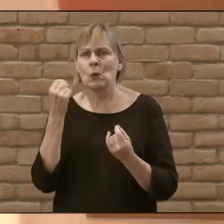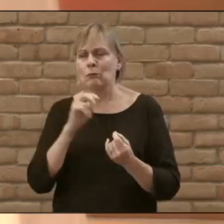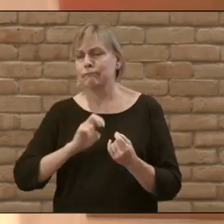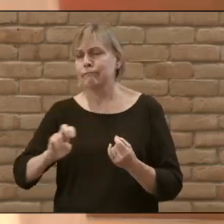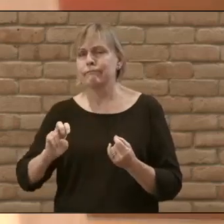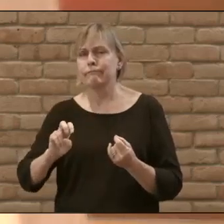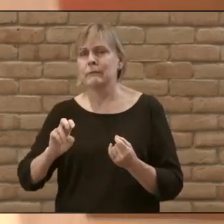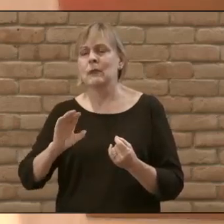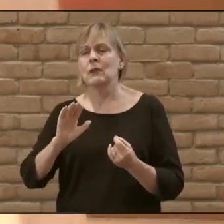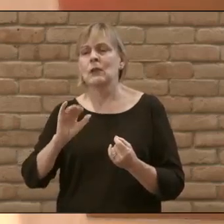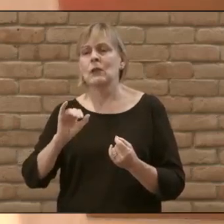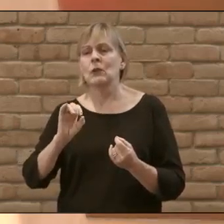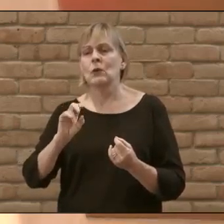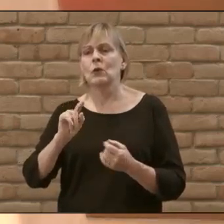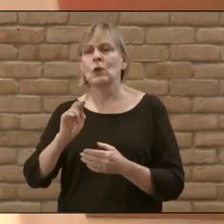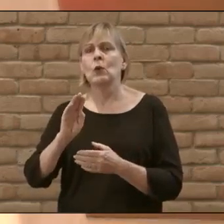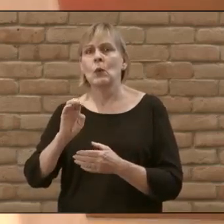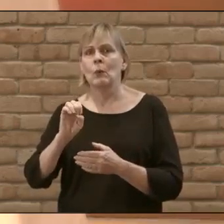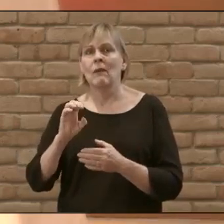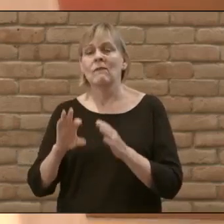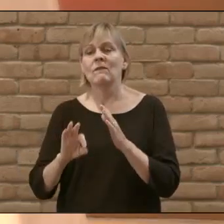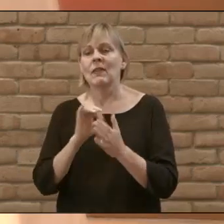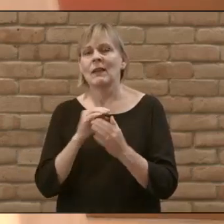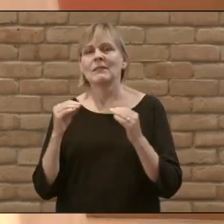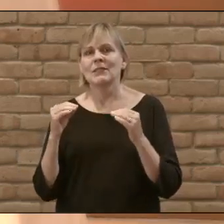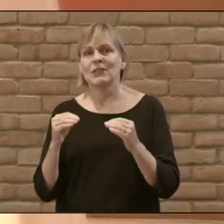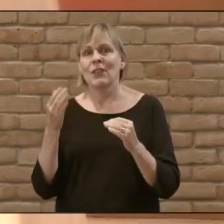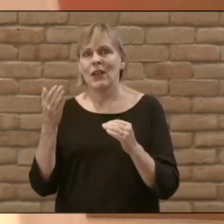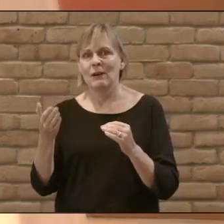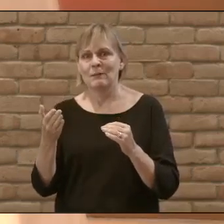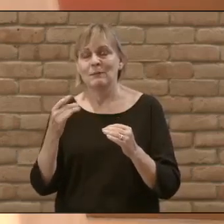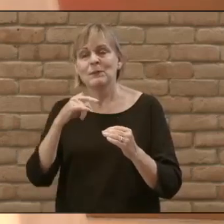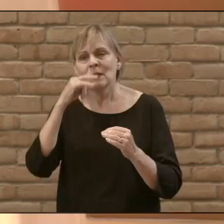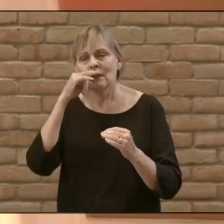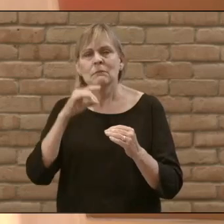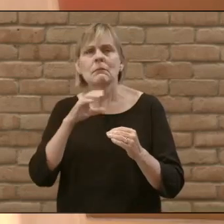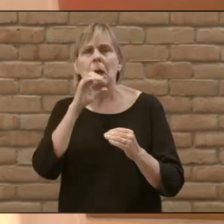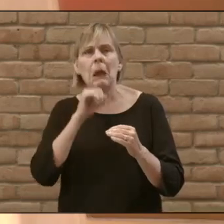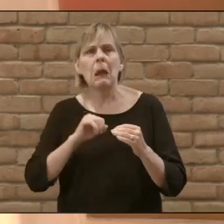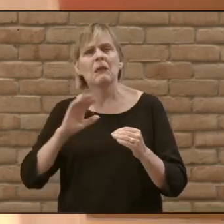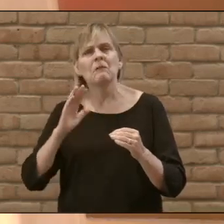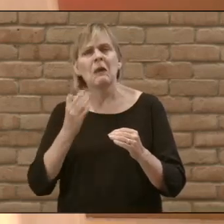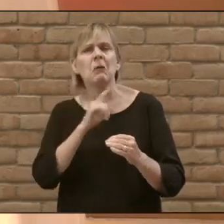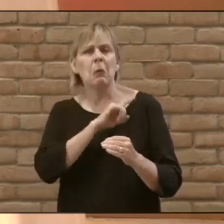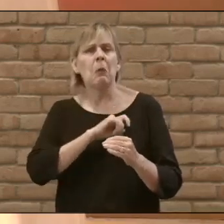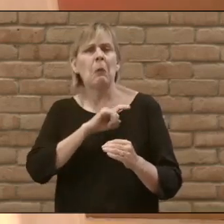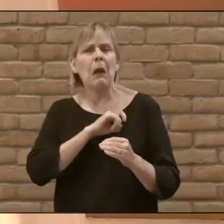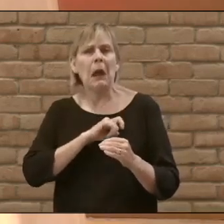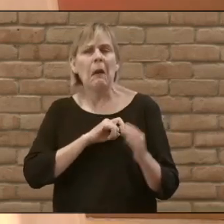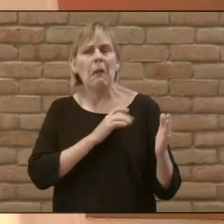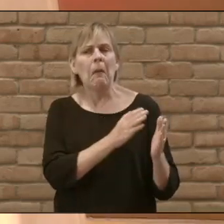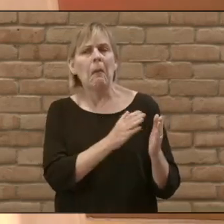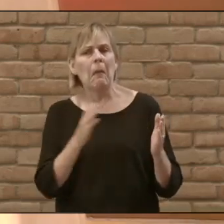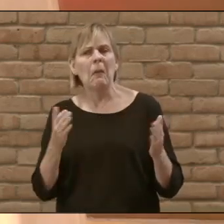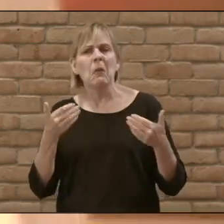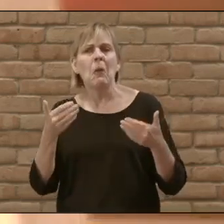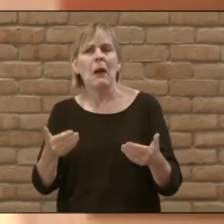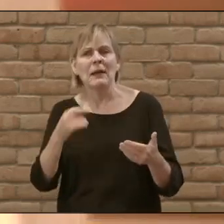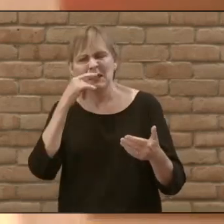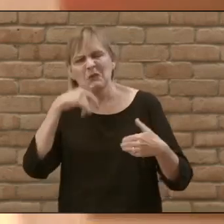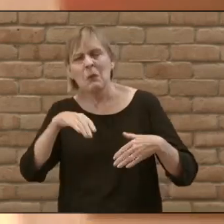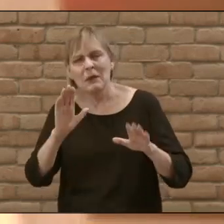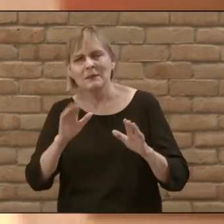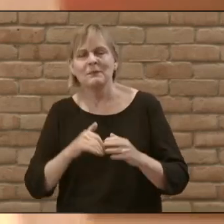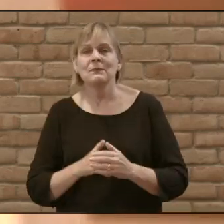Thank you. That's for kids up to about fifth grade and you're welcome to head there now. Kids,